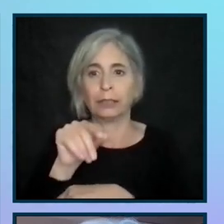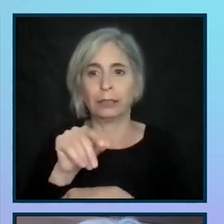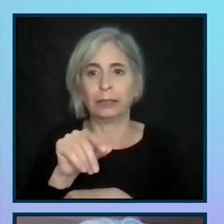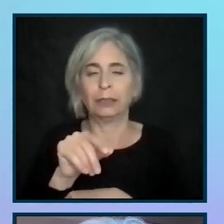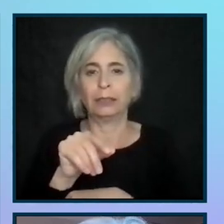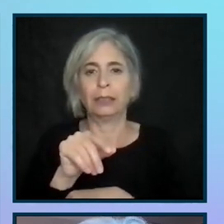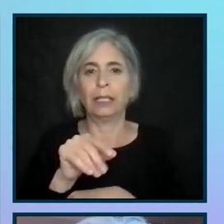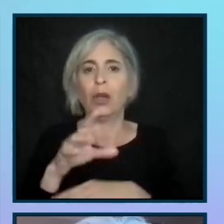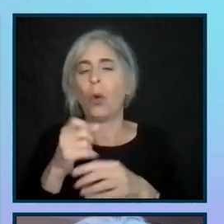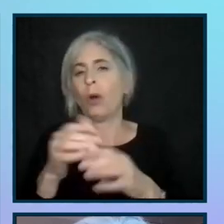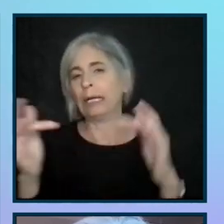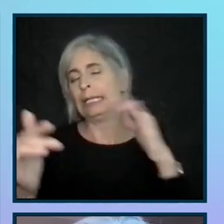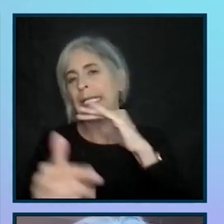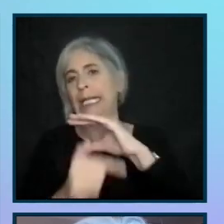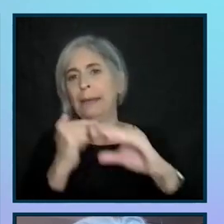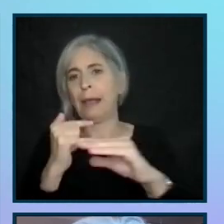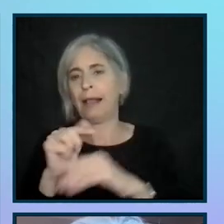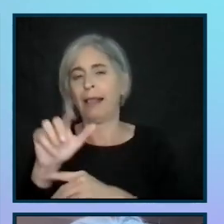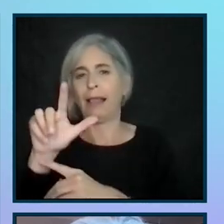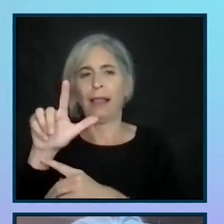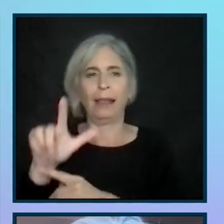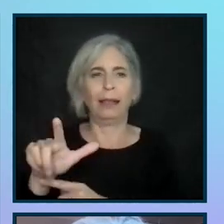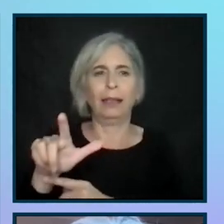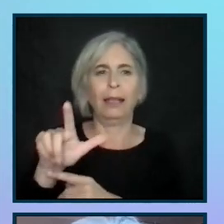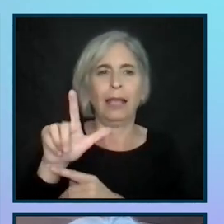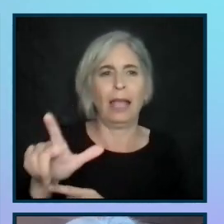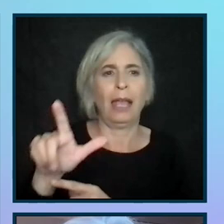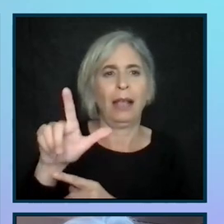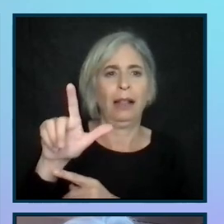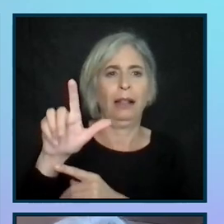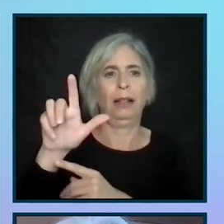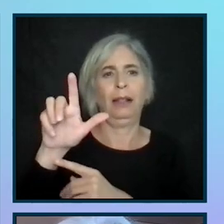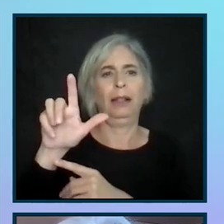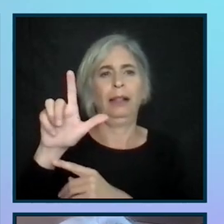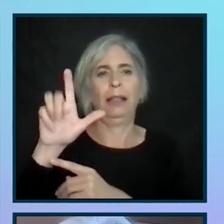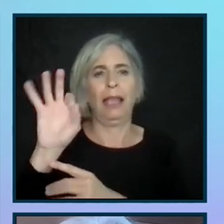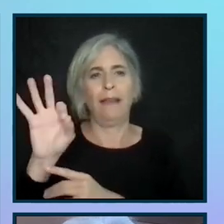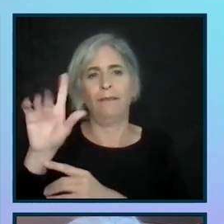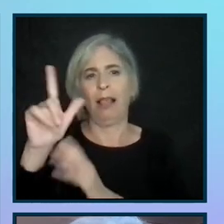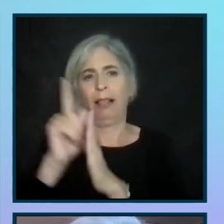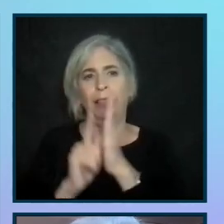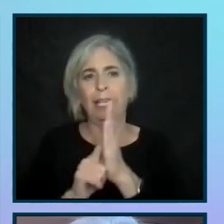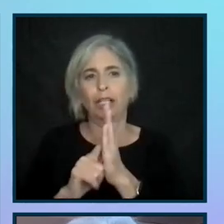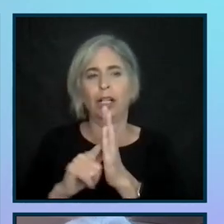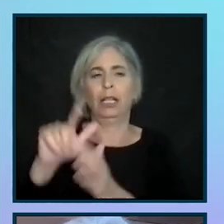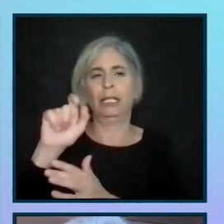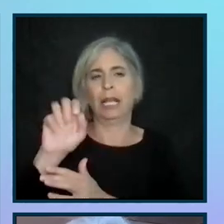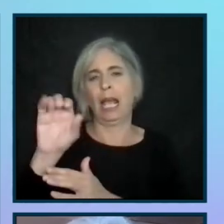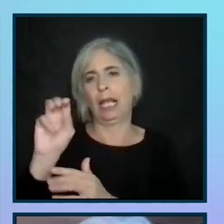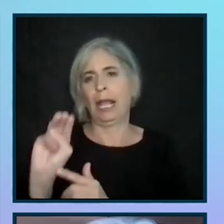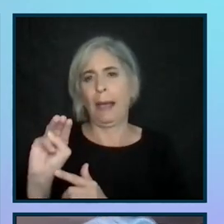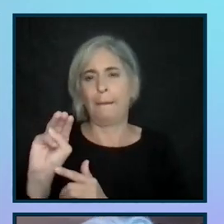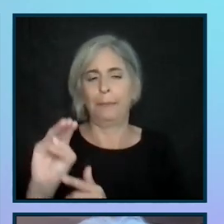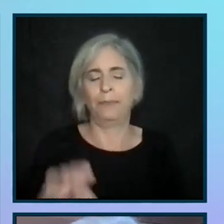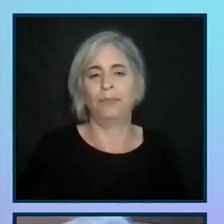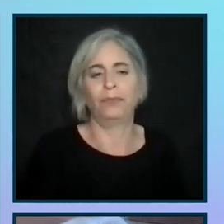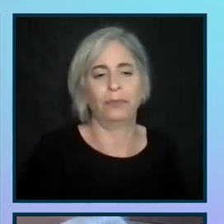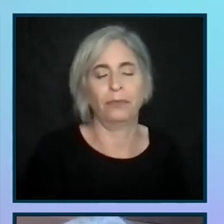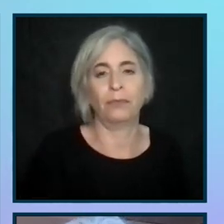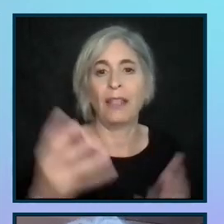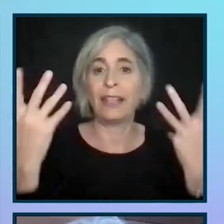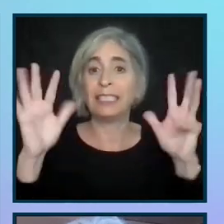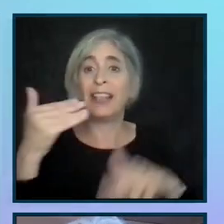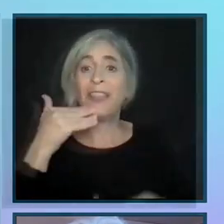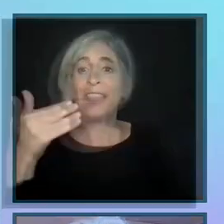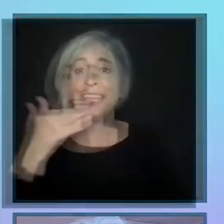you can reach me by email, LF at LF Legal dot com, or reach me through my website, LF Legal dot com. That's it.